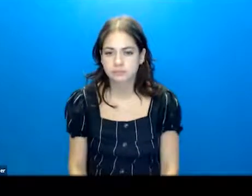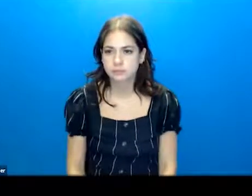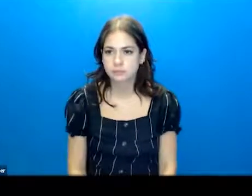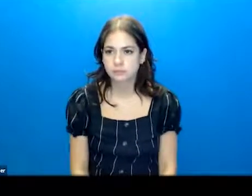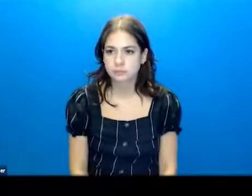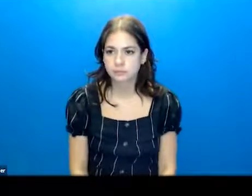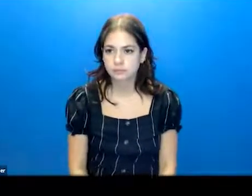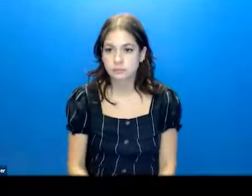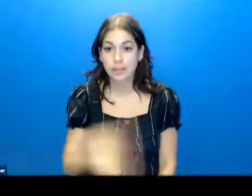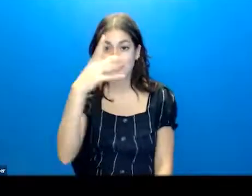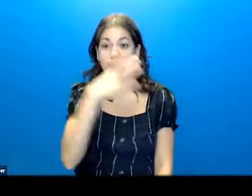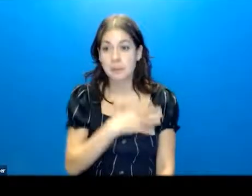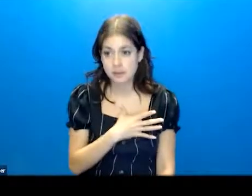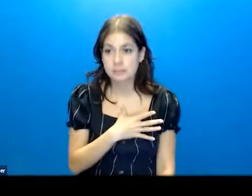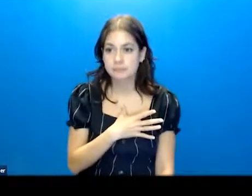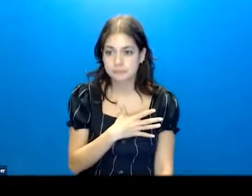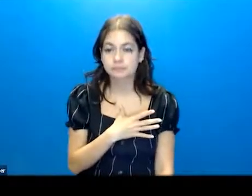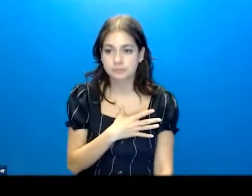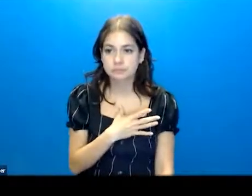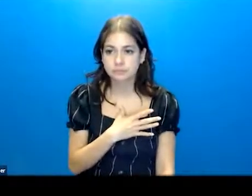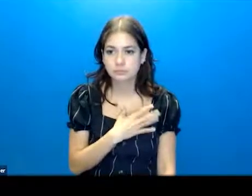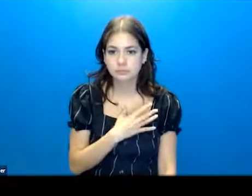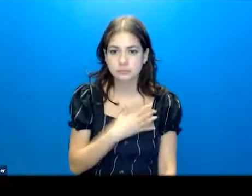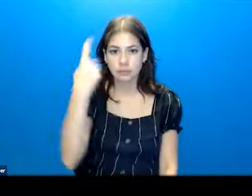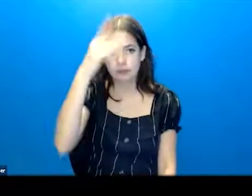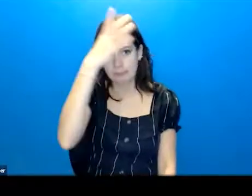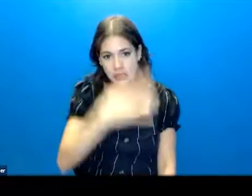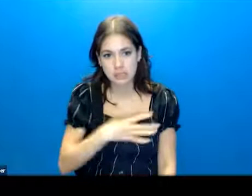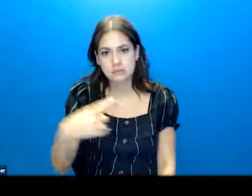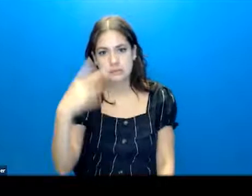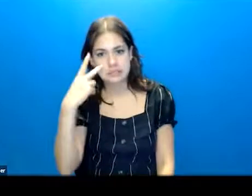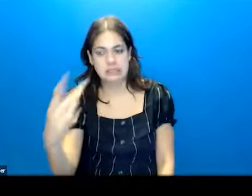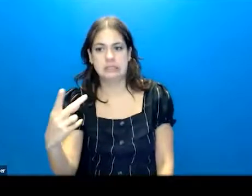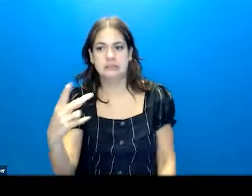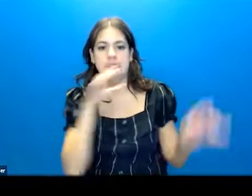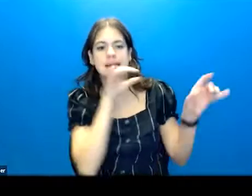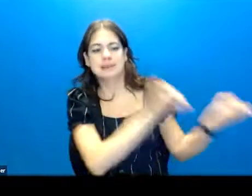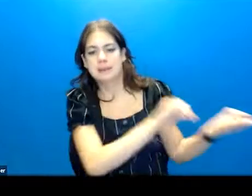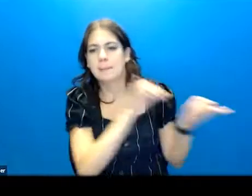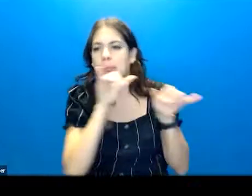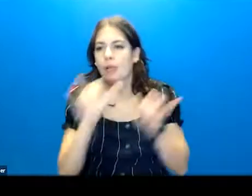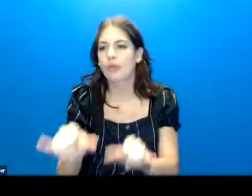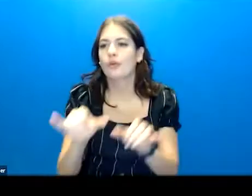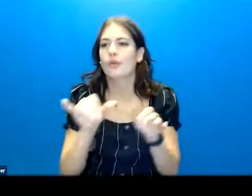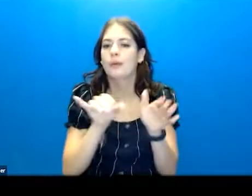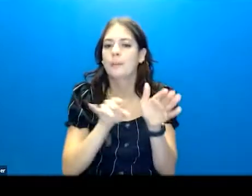That's for females. For males, we see a very similar pattern.